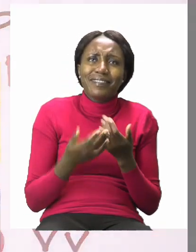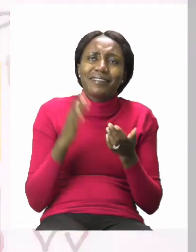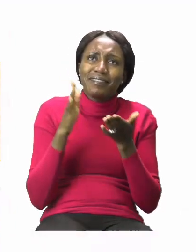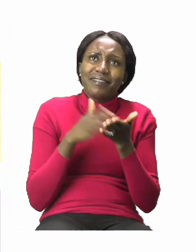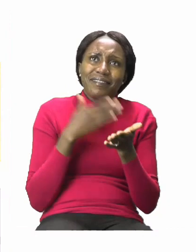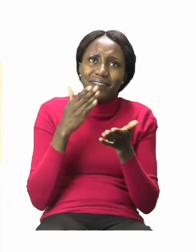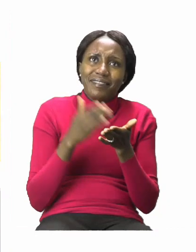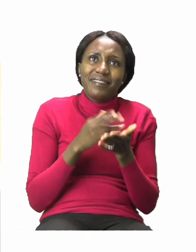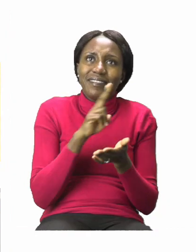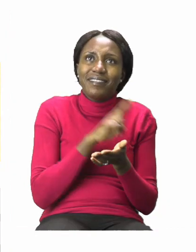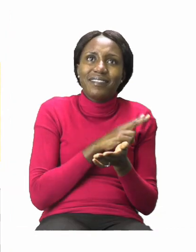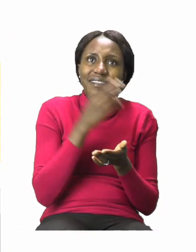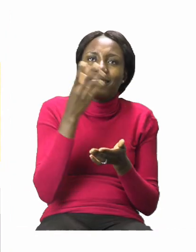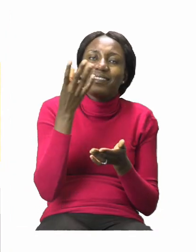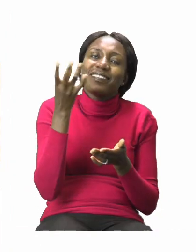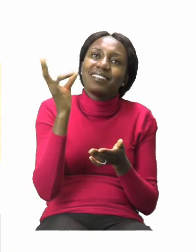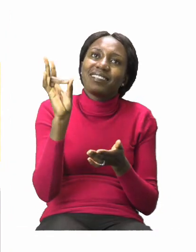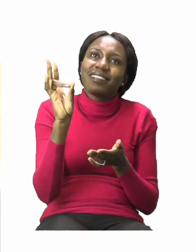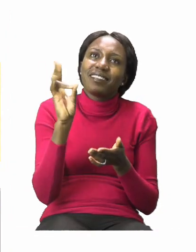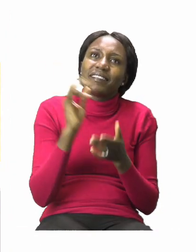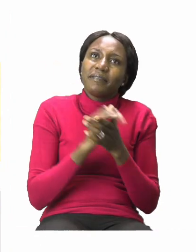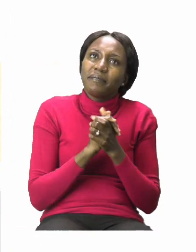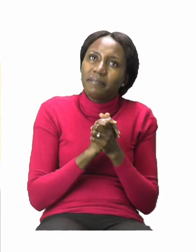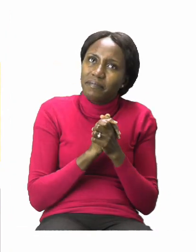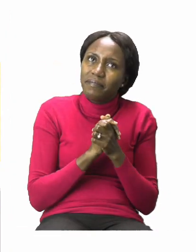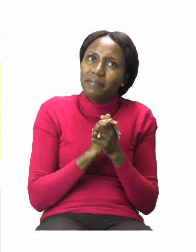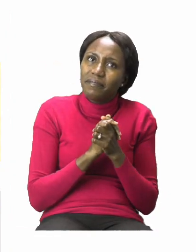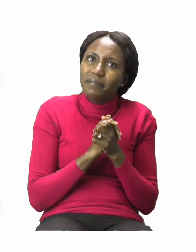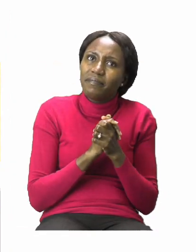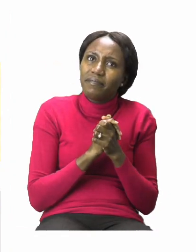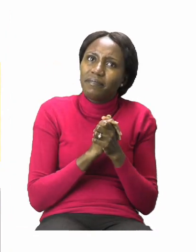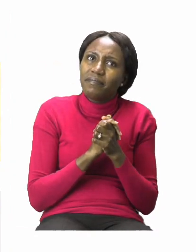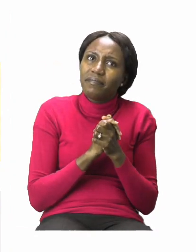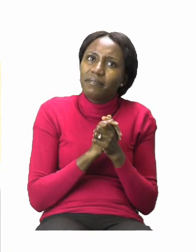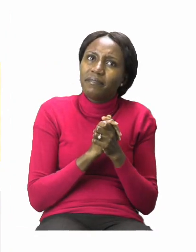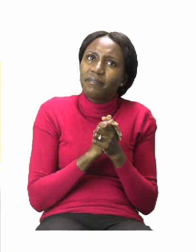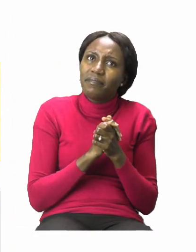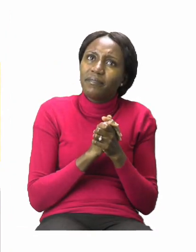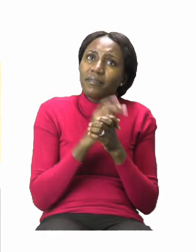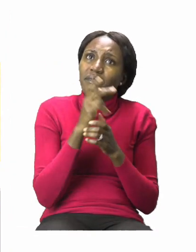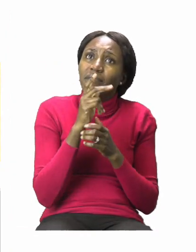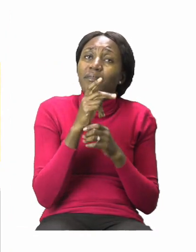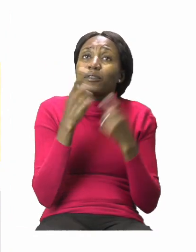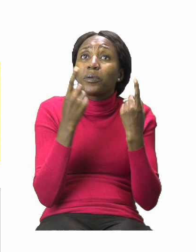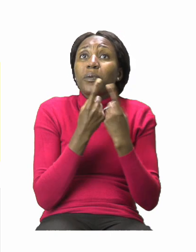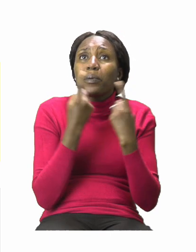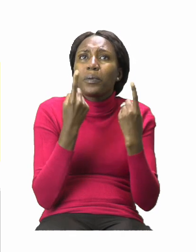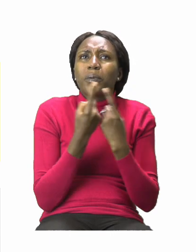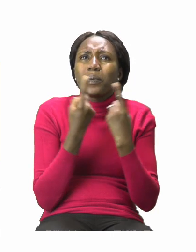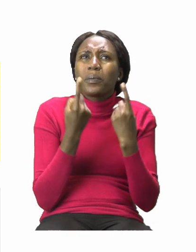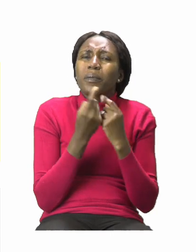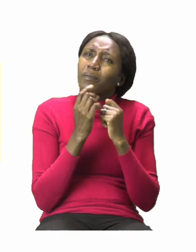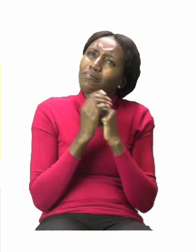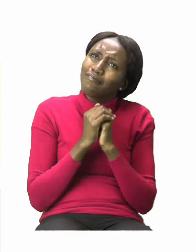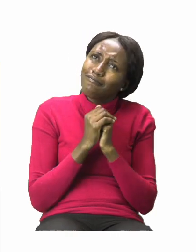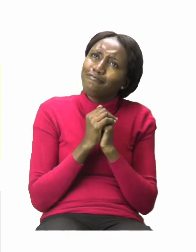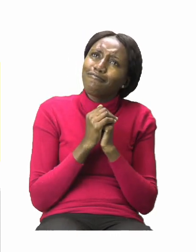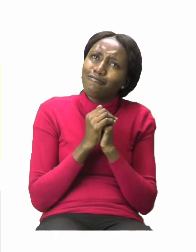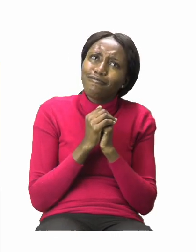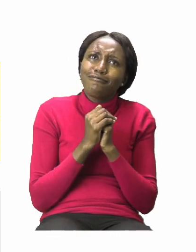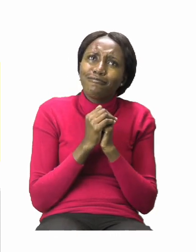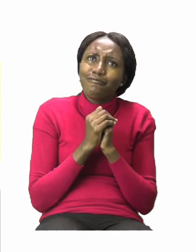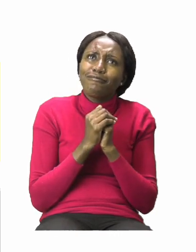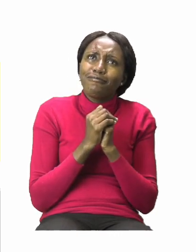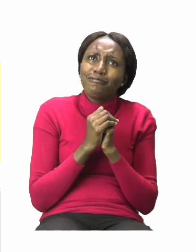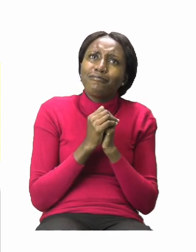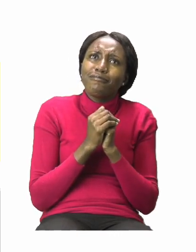27. On page 27, we have a game to play and this game is all